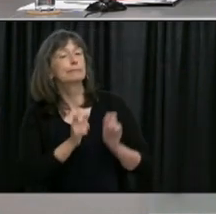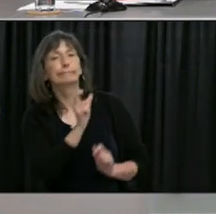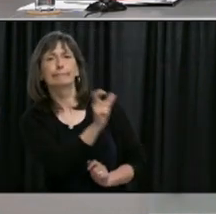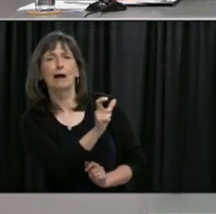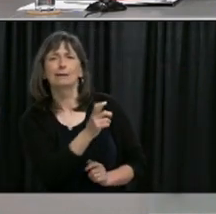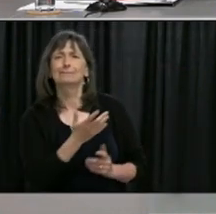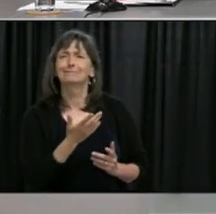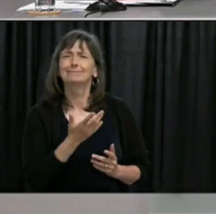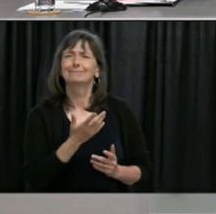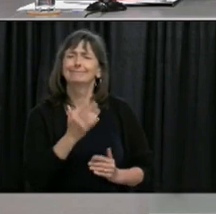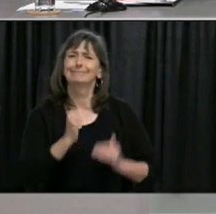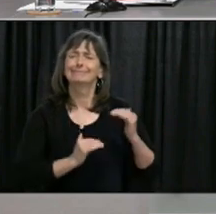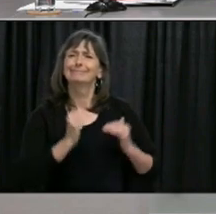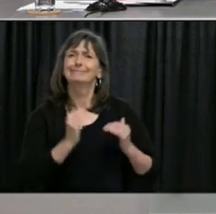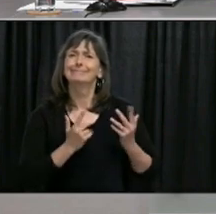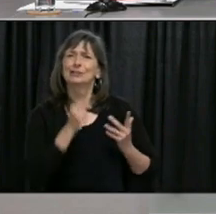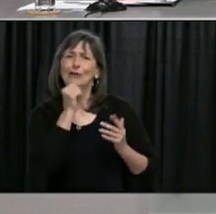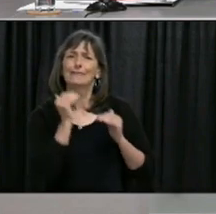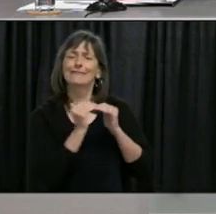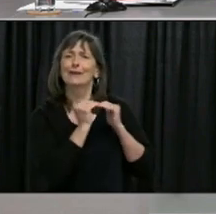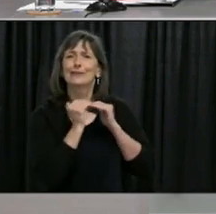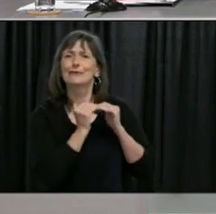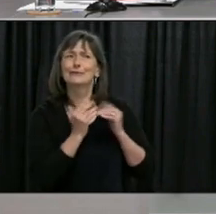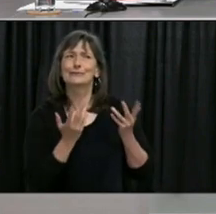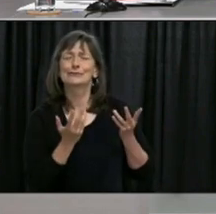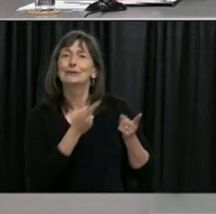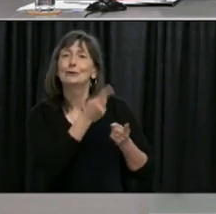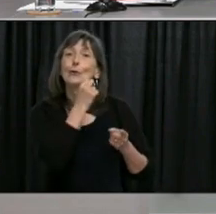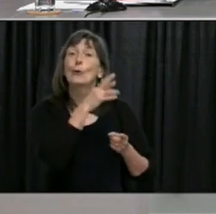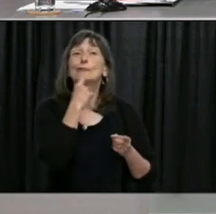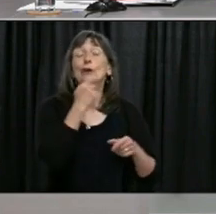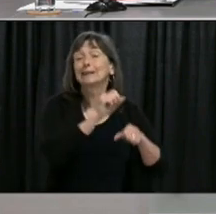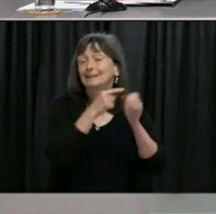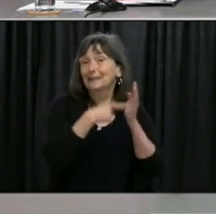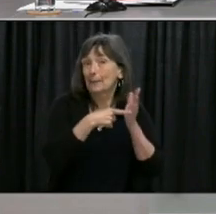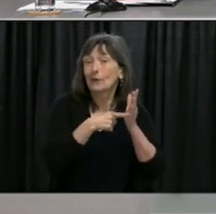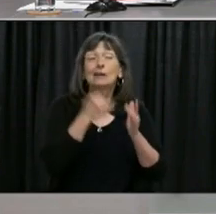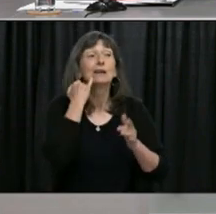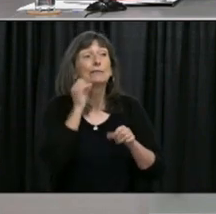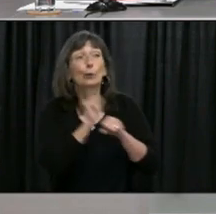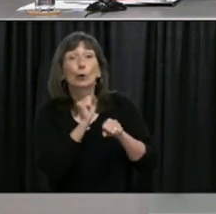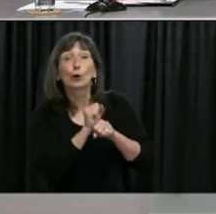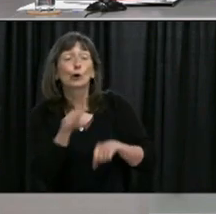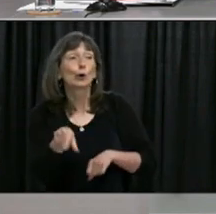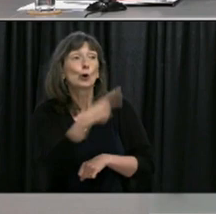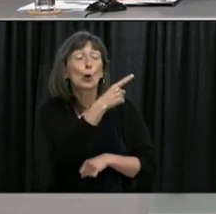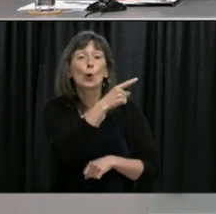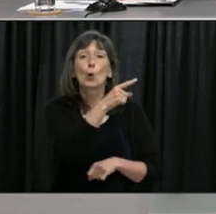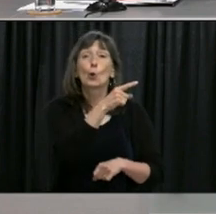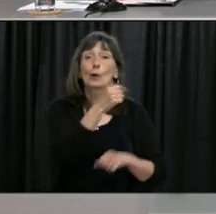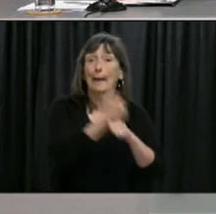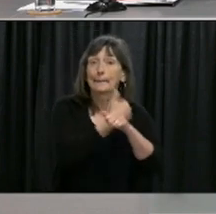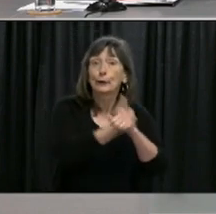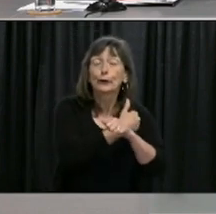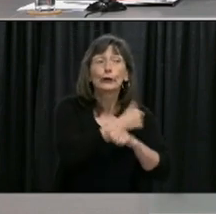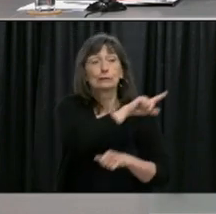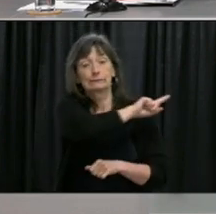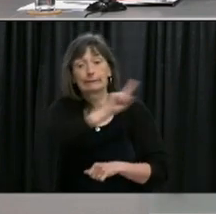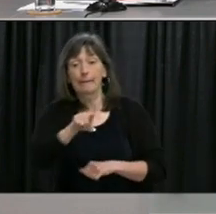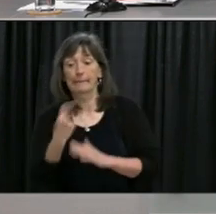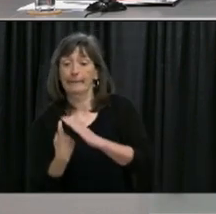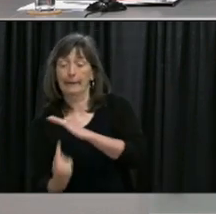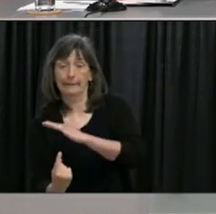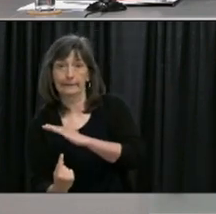what do you say to them when they're comparing say a worker working at a camp in Fort Murray who comes home and self